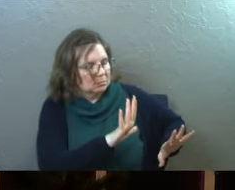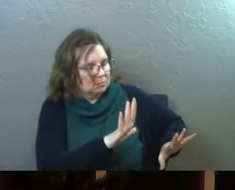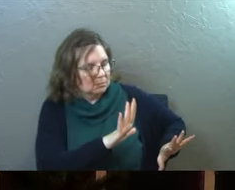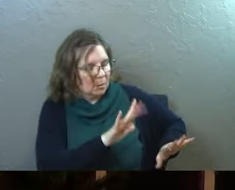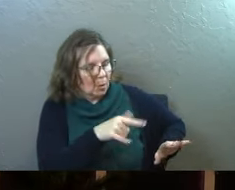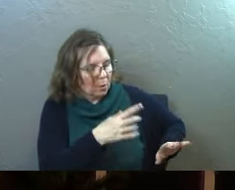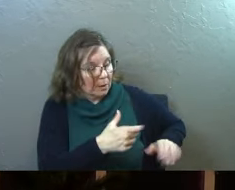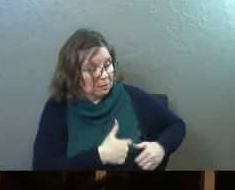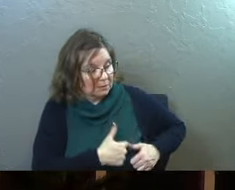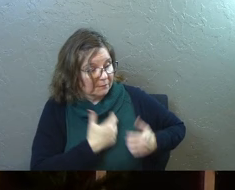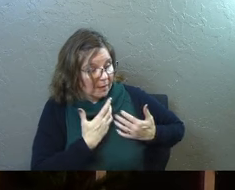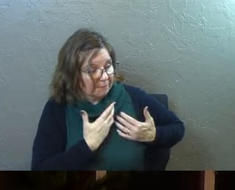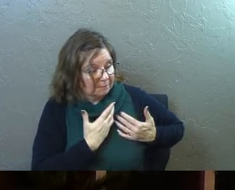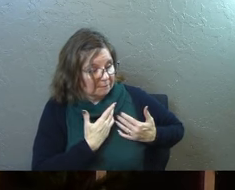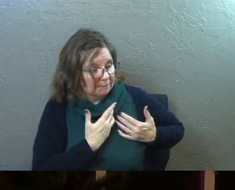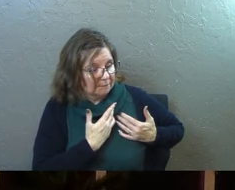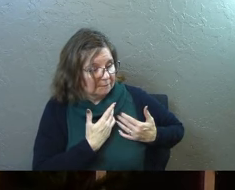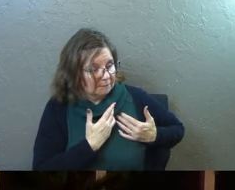survive